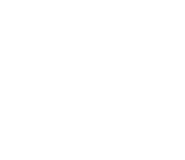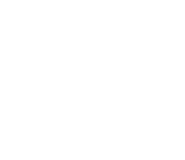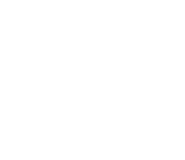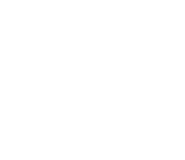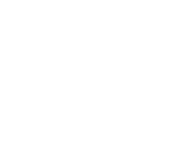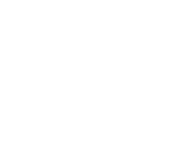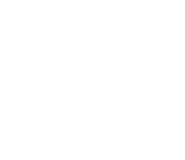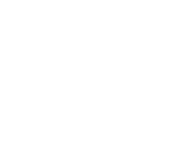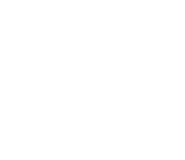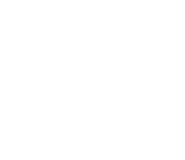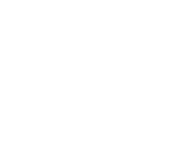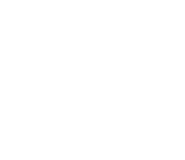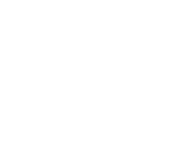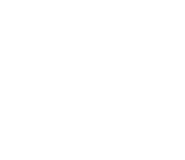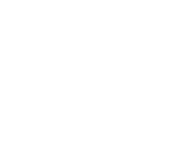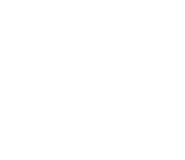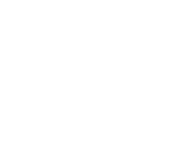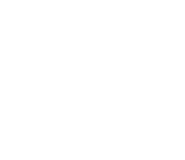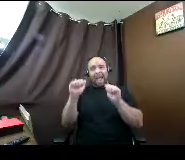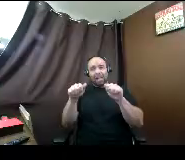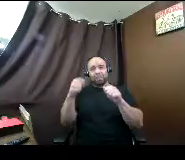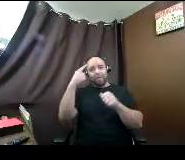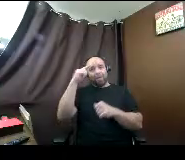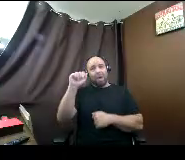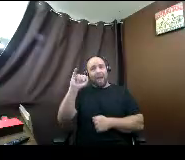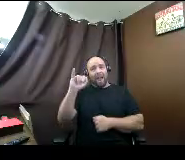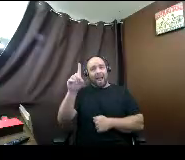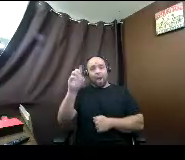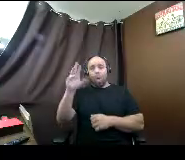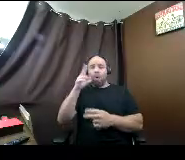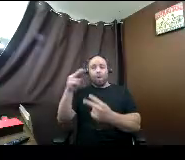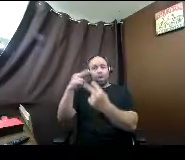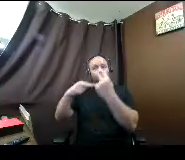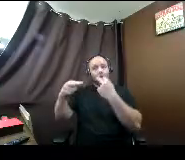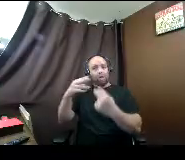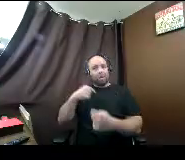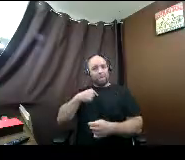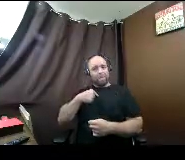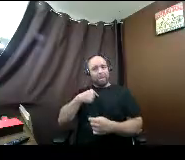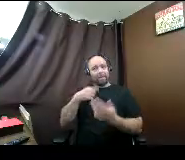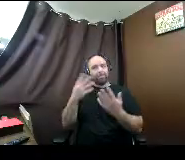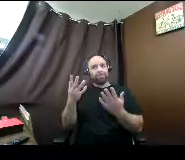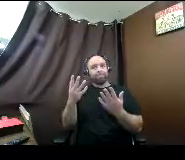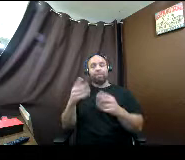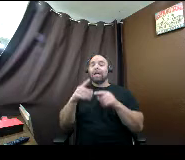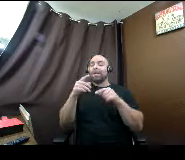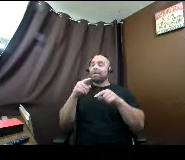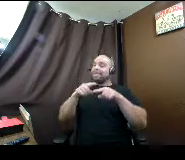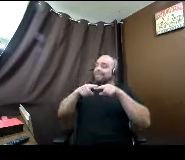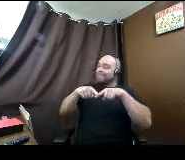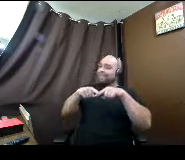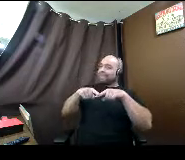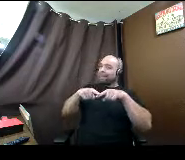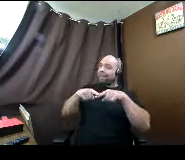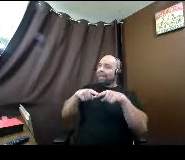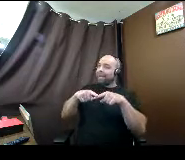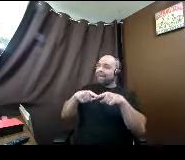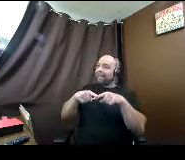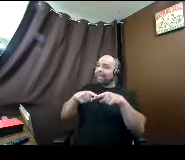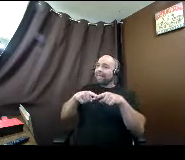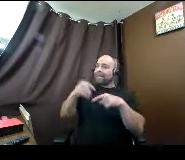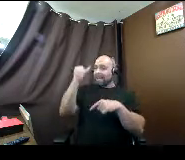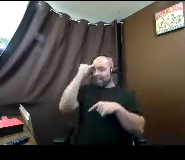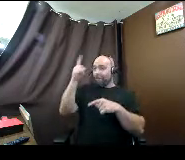eligibility for aid or will they look at my own? Again, it'll depend on if you're considered dependent or